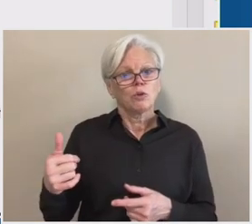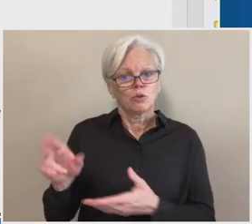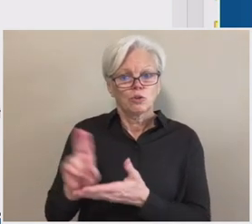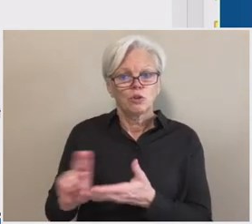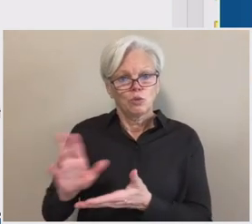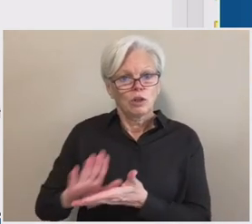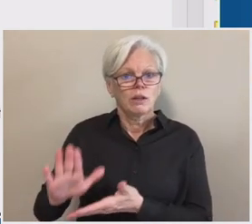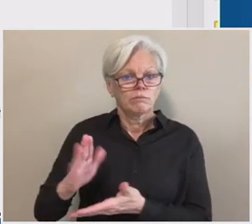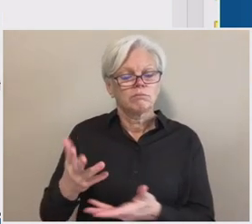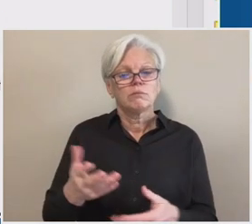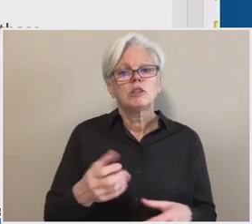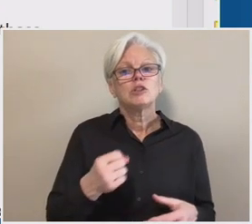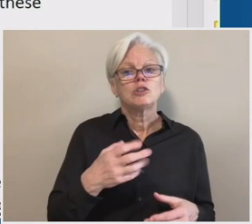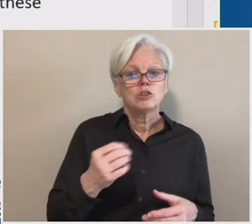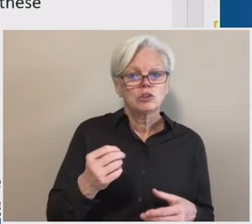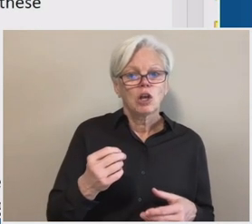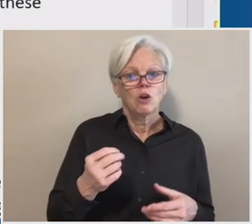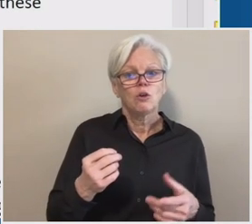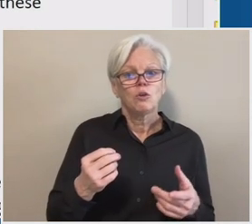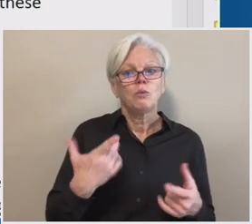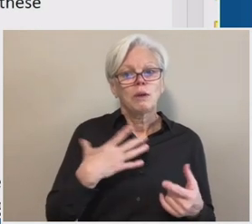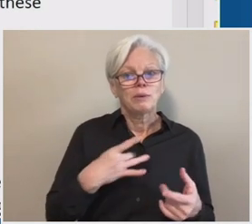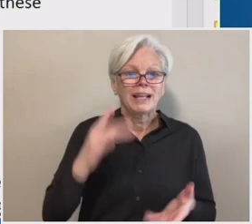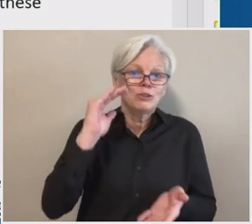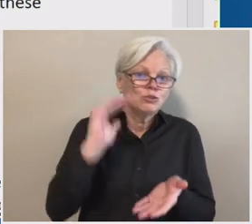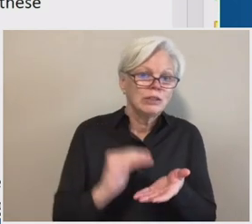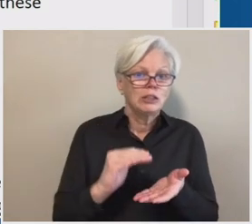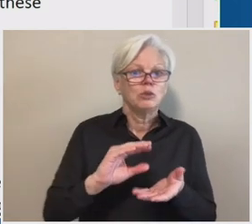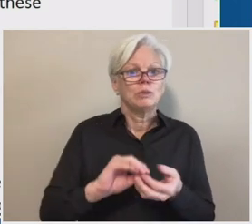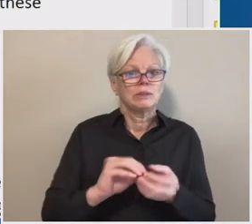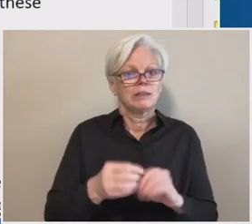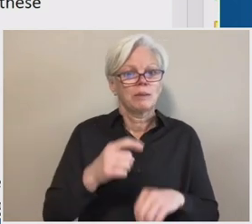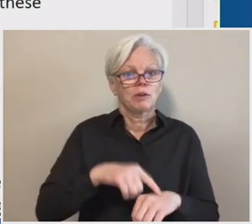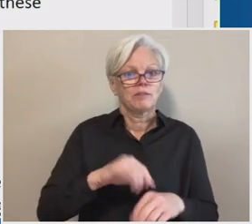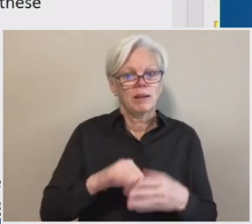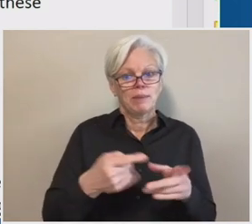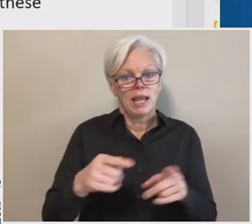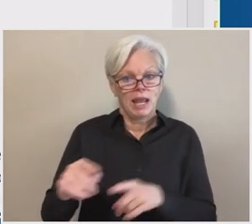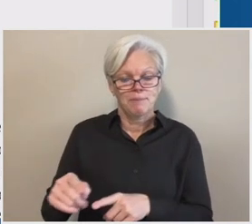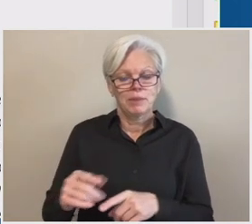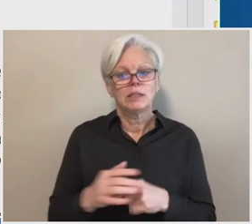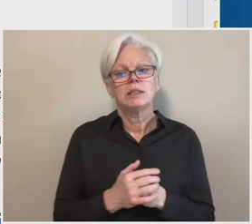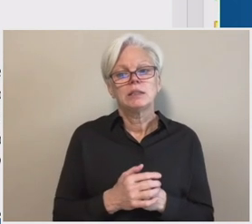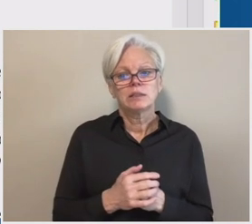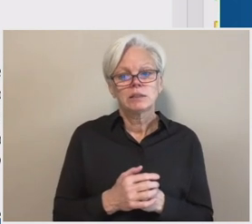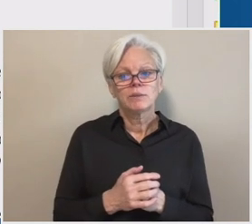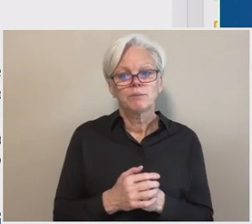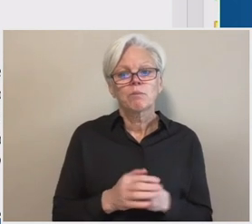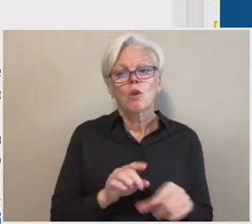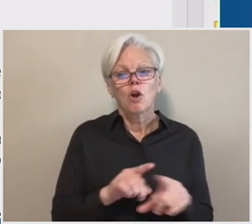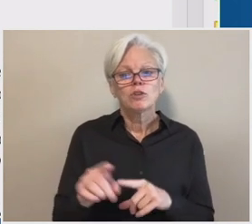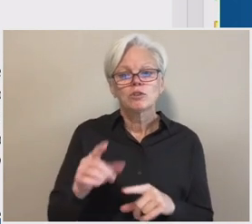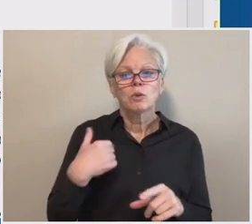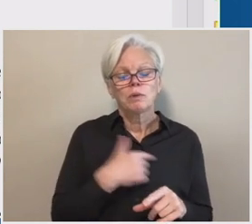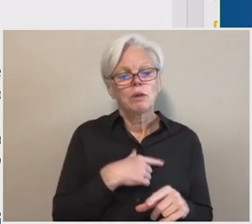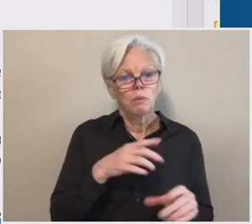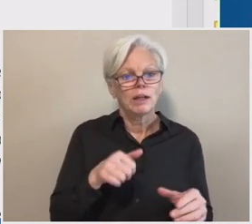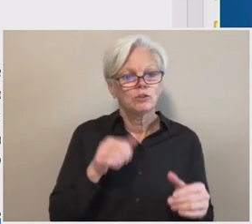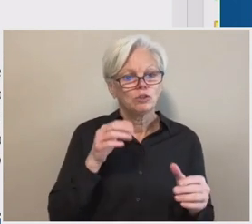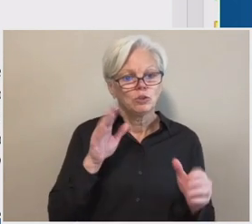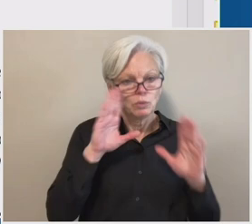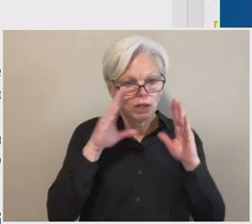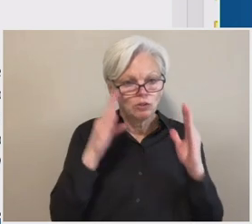to reduce the, the number of circumstances when that happens. Uh, we also hope to address unique circumstances for what